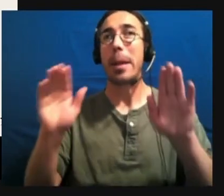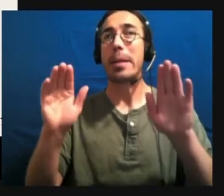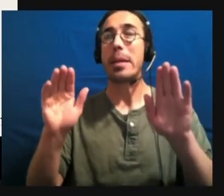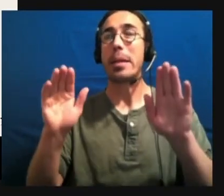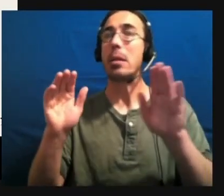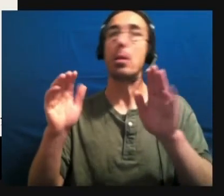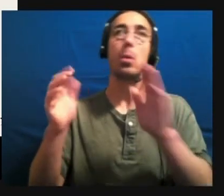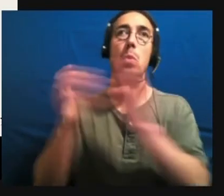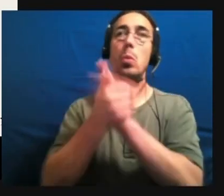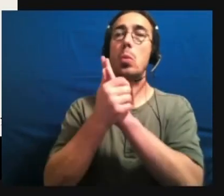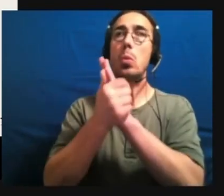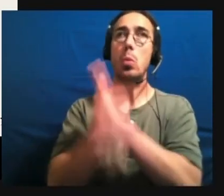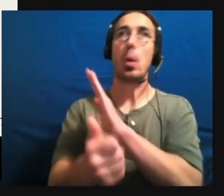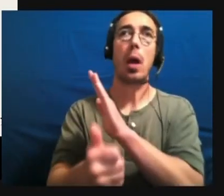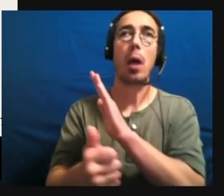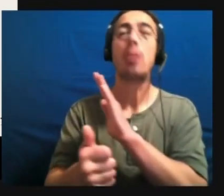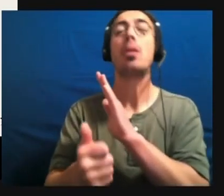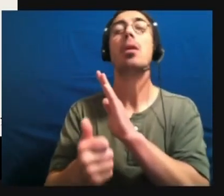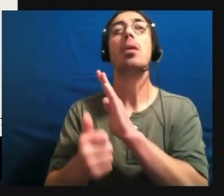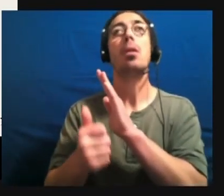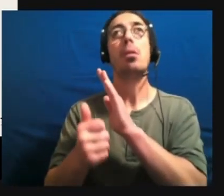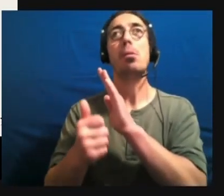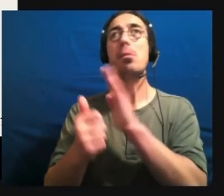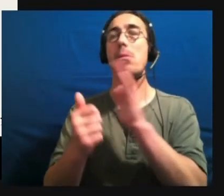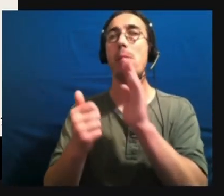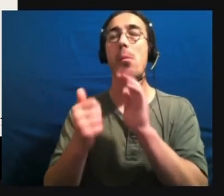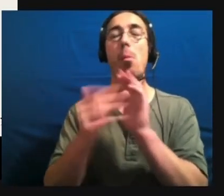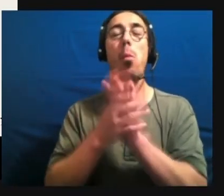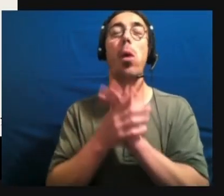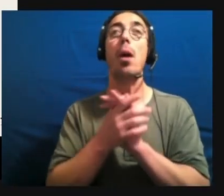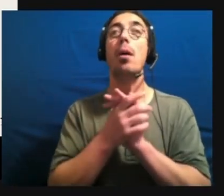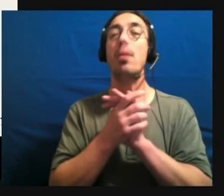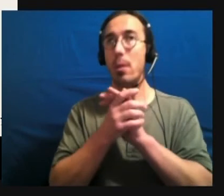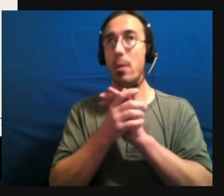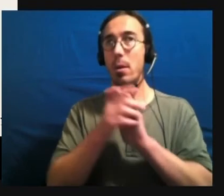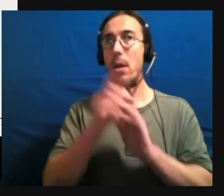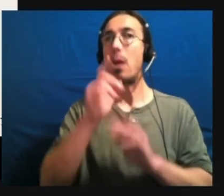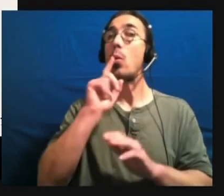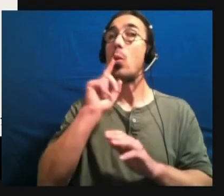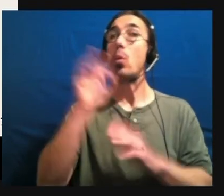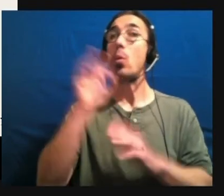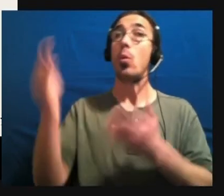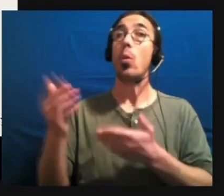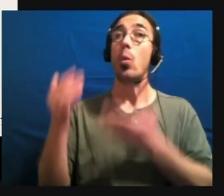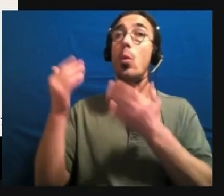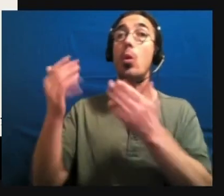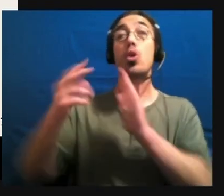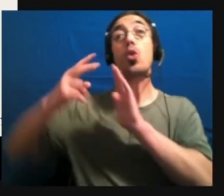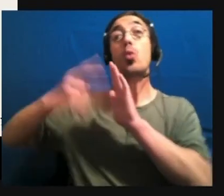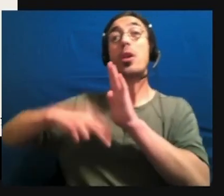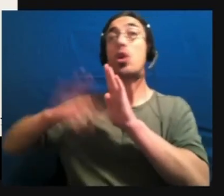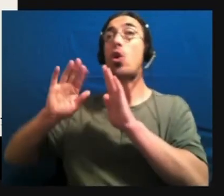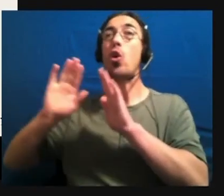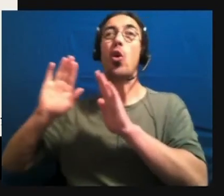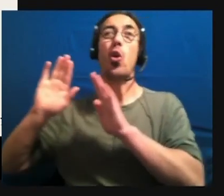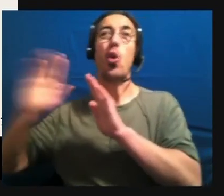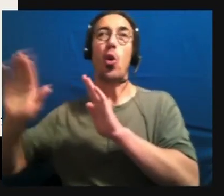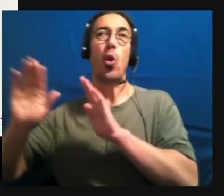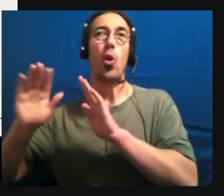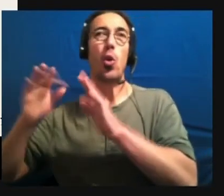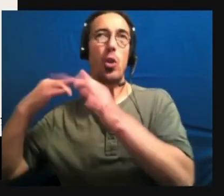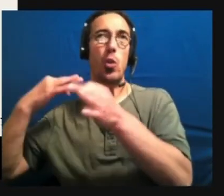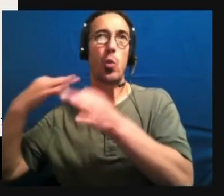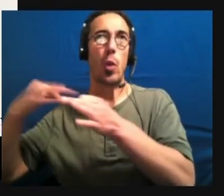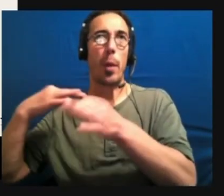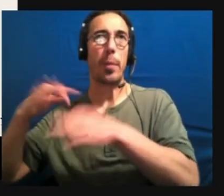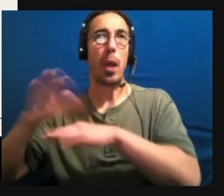She is, uh, just brilliant. Um, and I highly recommend that you go and read her, uh, description on